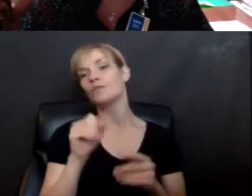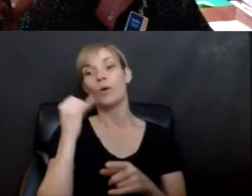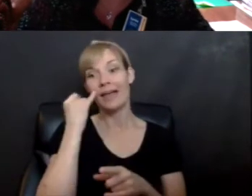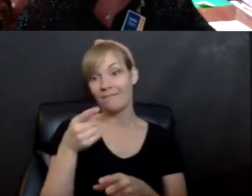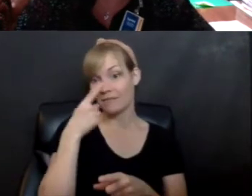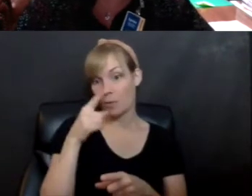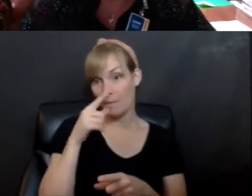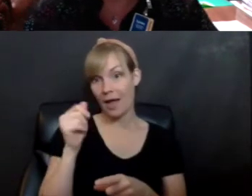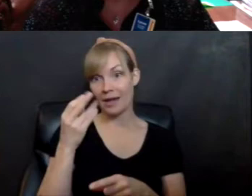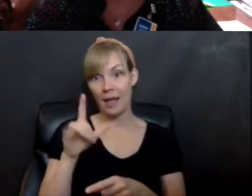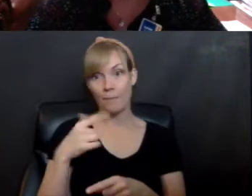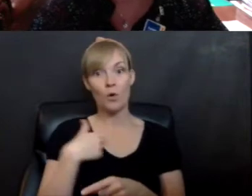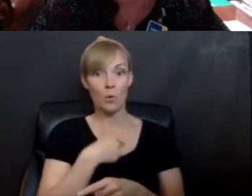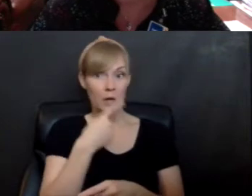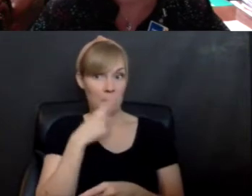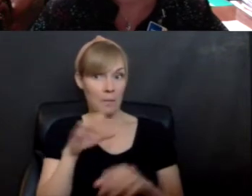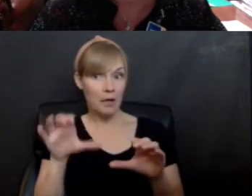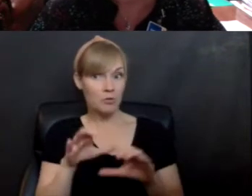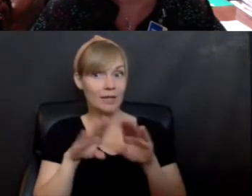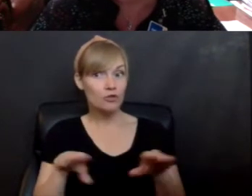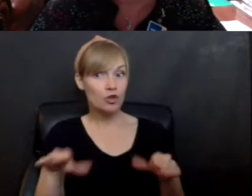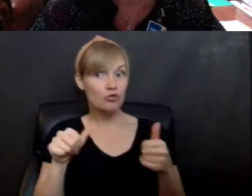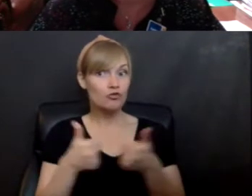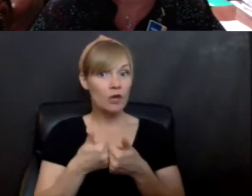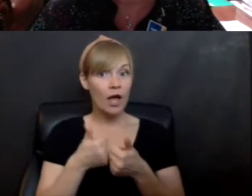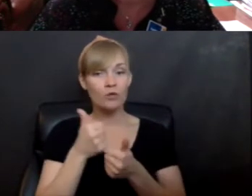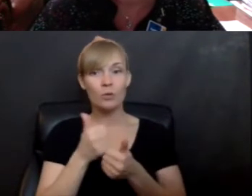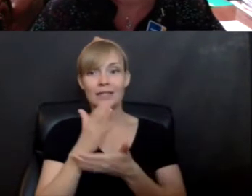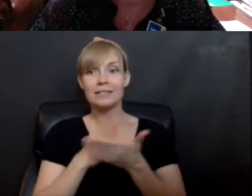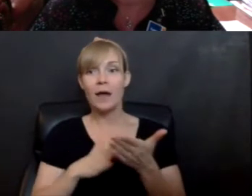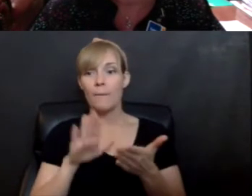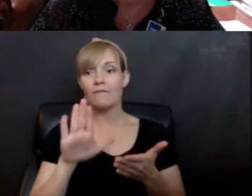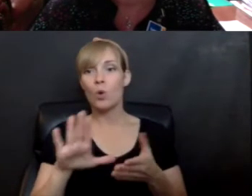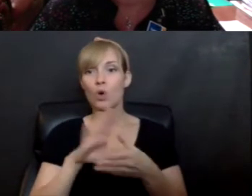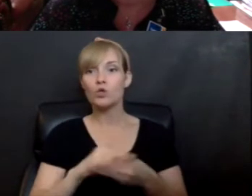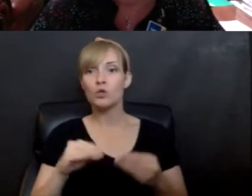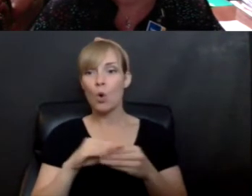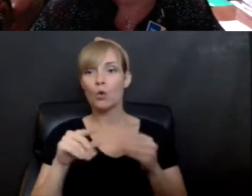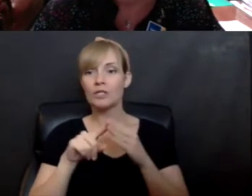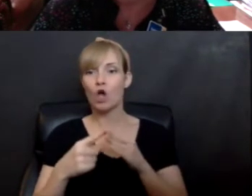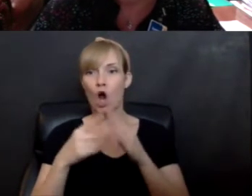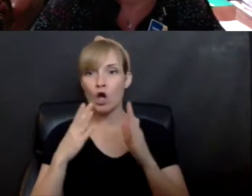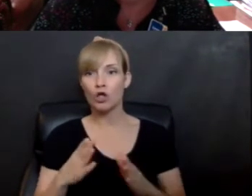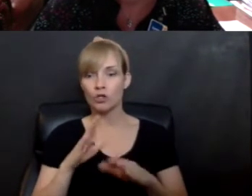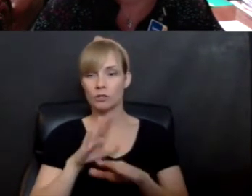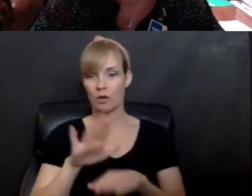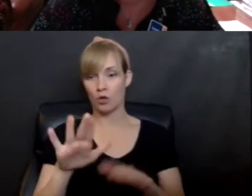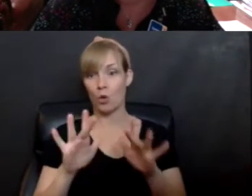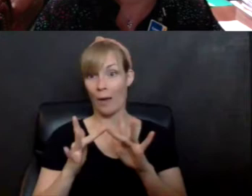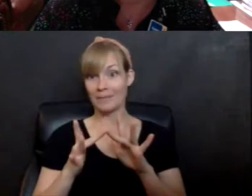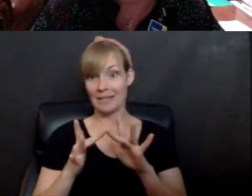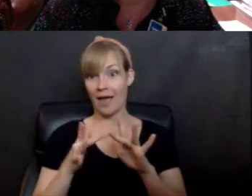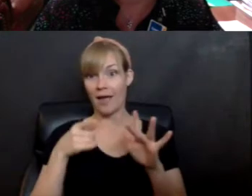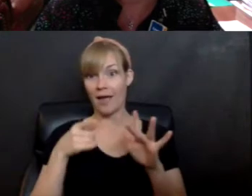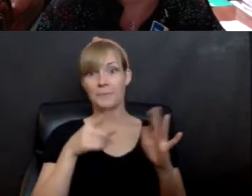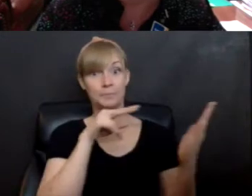do a children's challenge with a couple of your story starters that you have on your website that are so much fun. And we